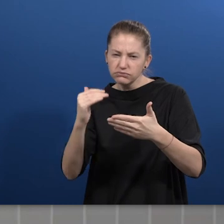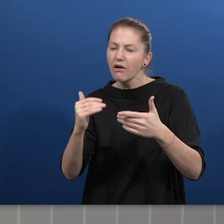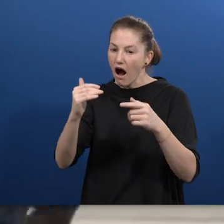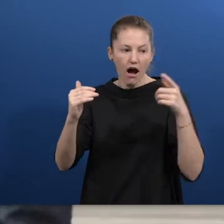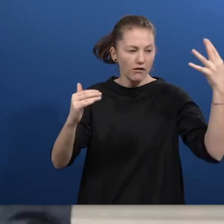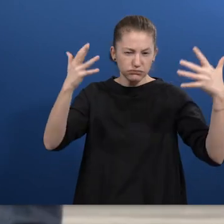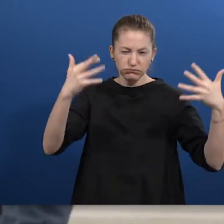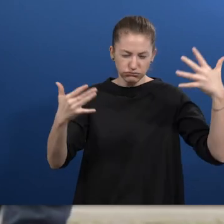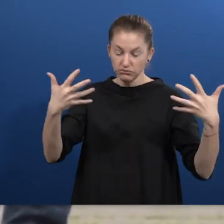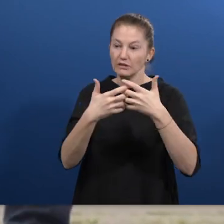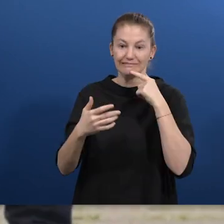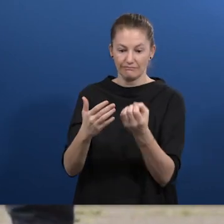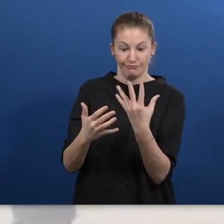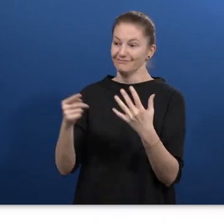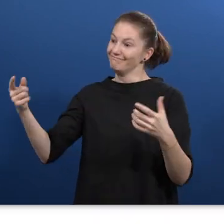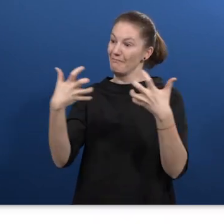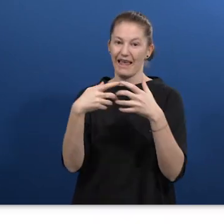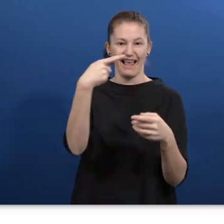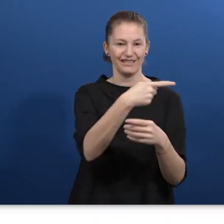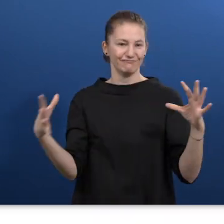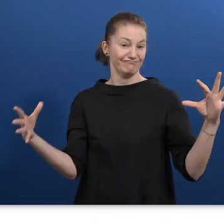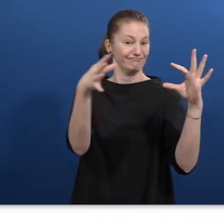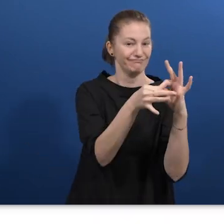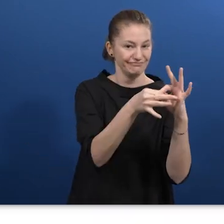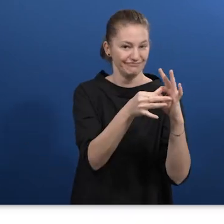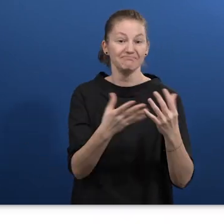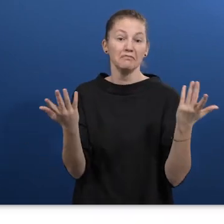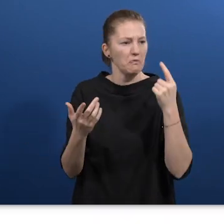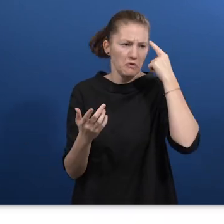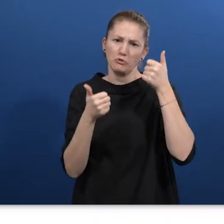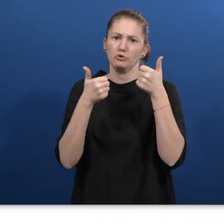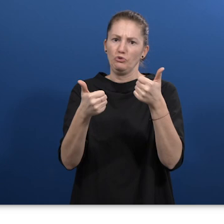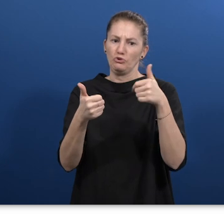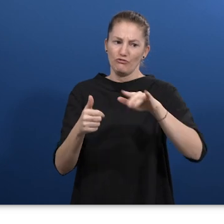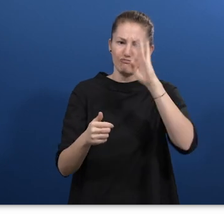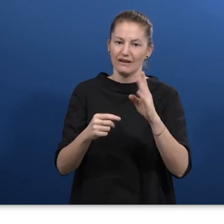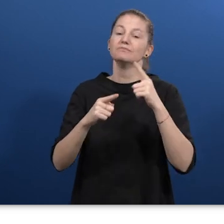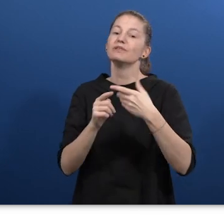Two people walking on a street. Zero Project. A world without barriers.